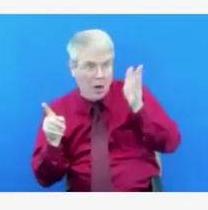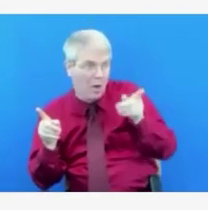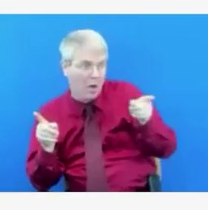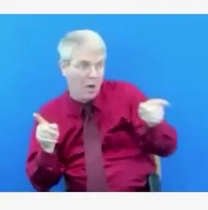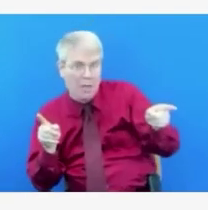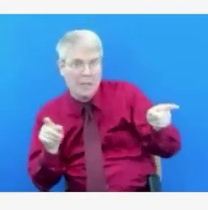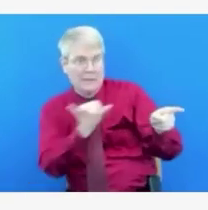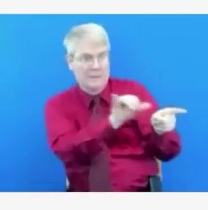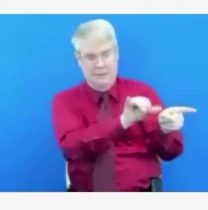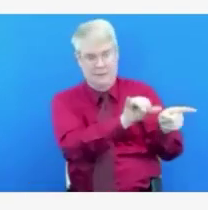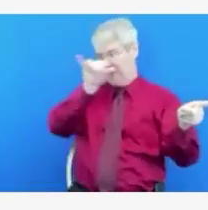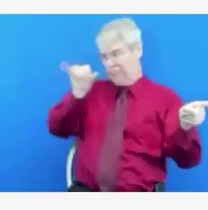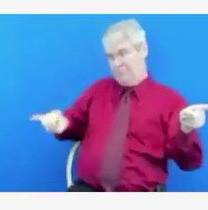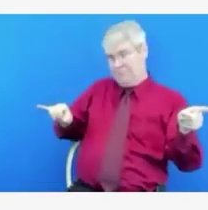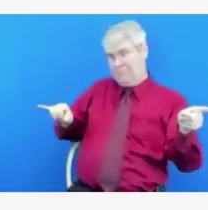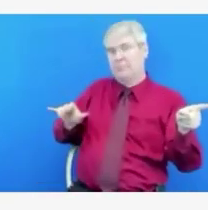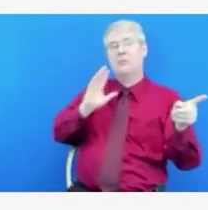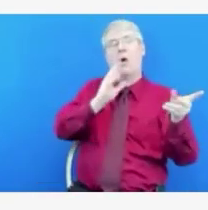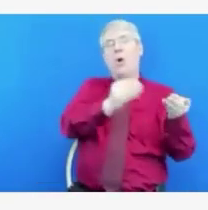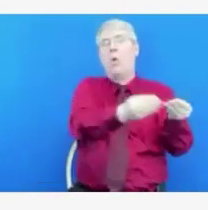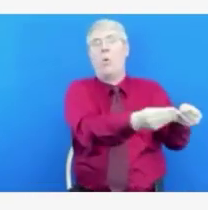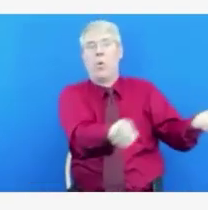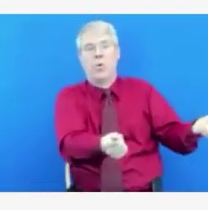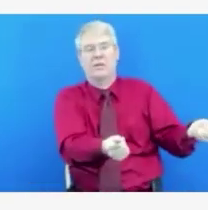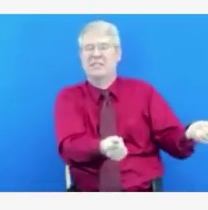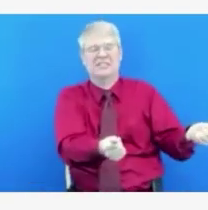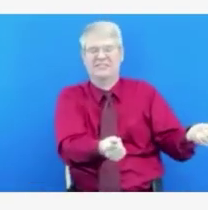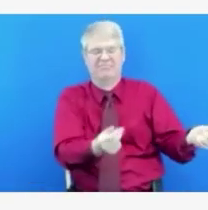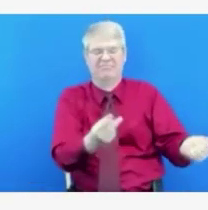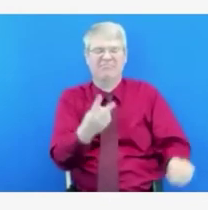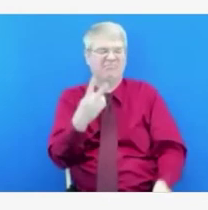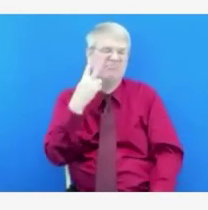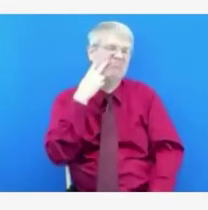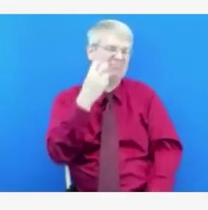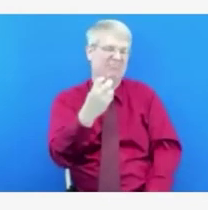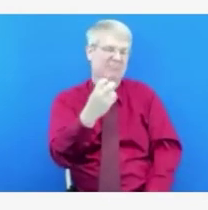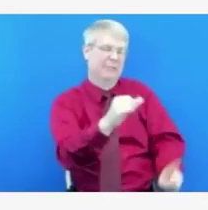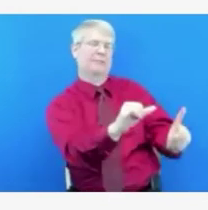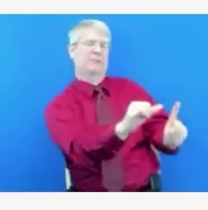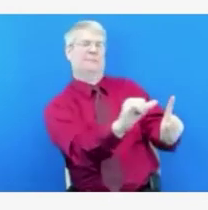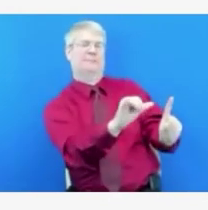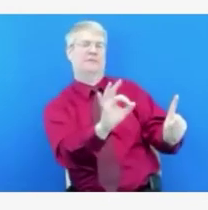Thanks, Dr. Hahn. Our next question is going to come from Arielle Dreyer.